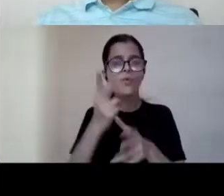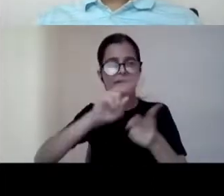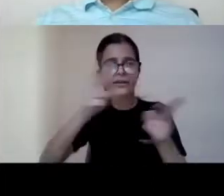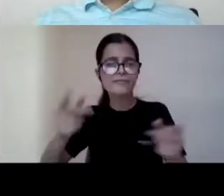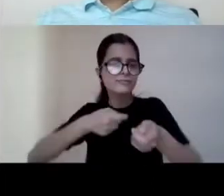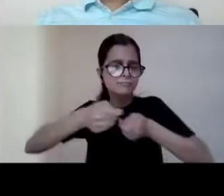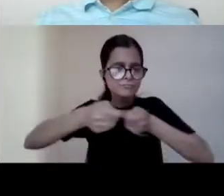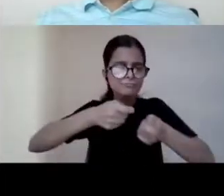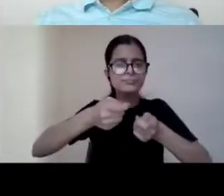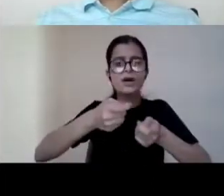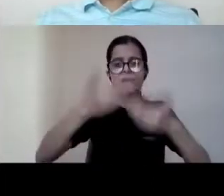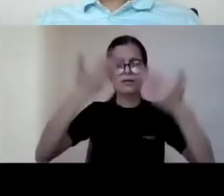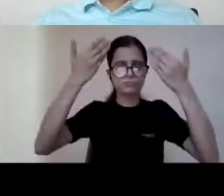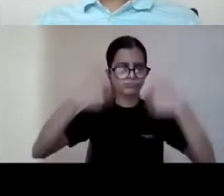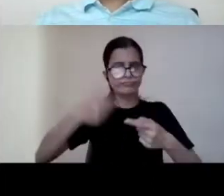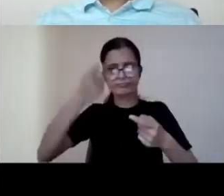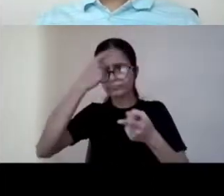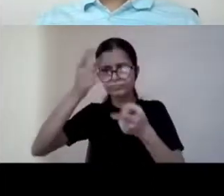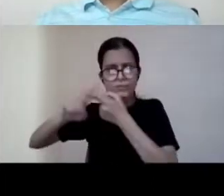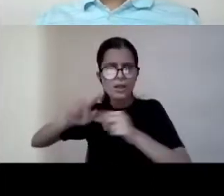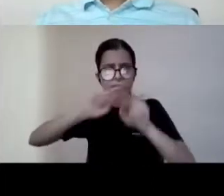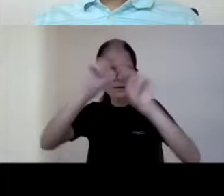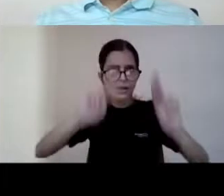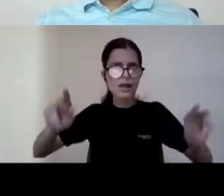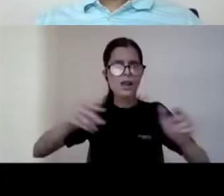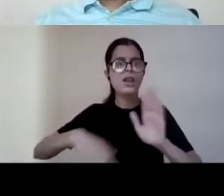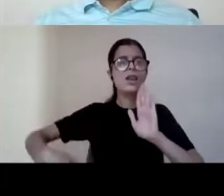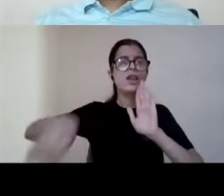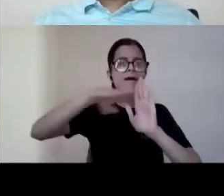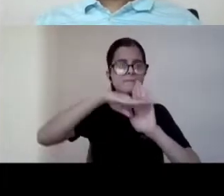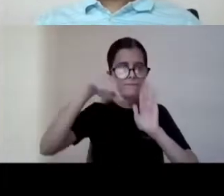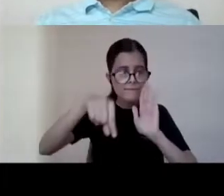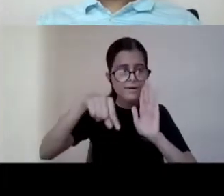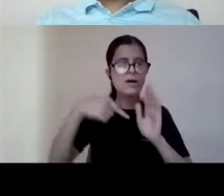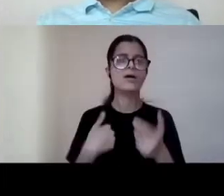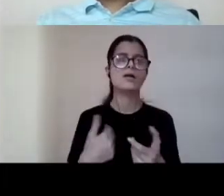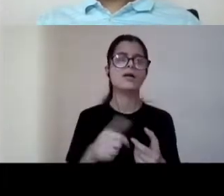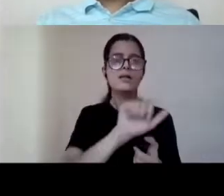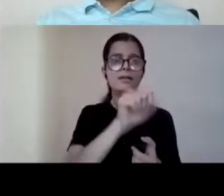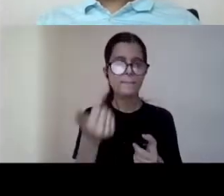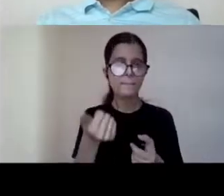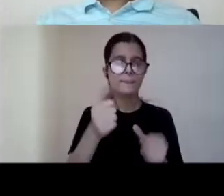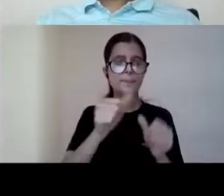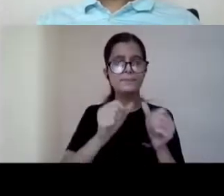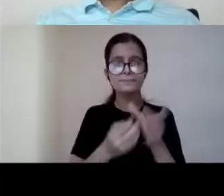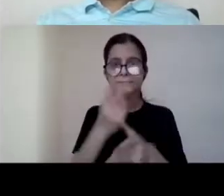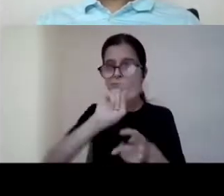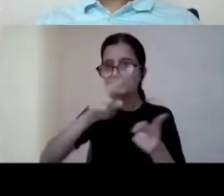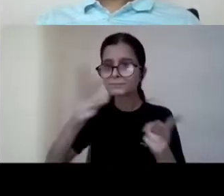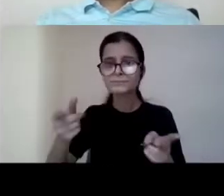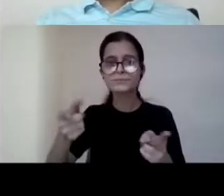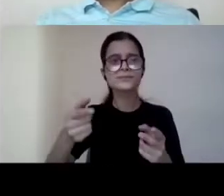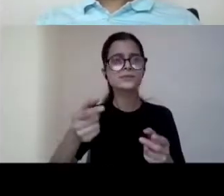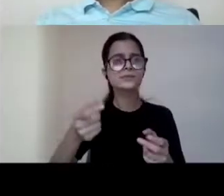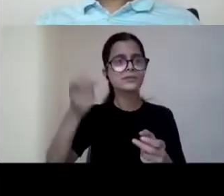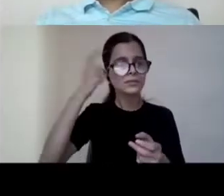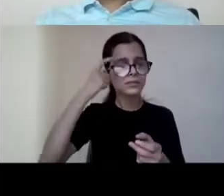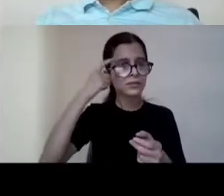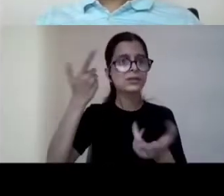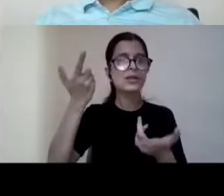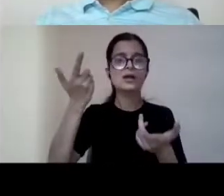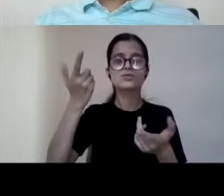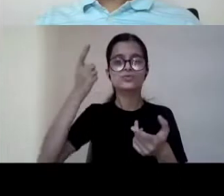uh at the international level and one of such agencies that deals with intellectual property rights